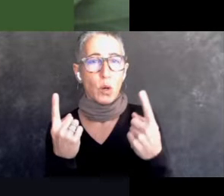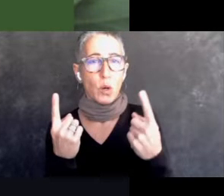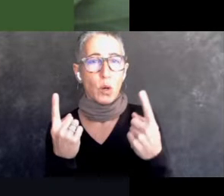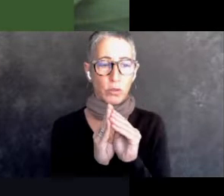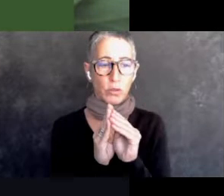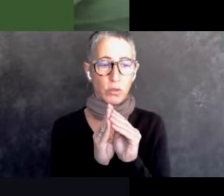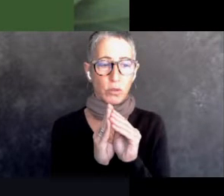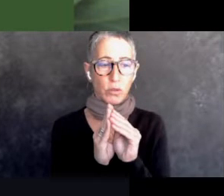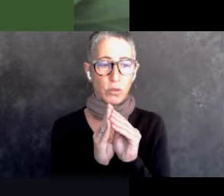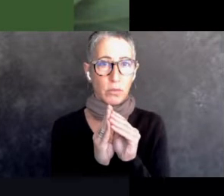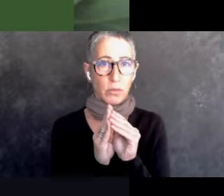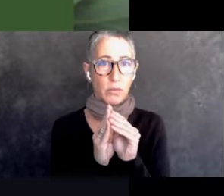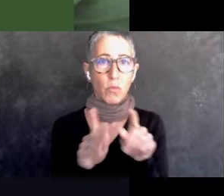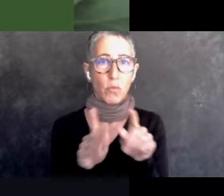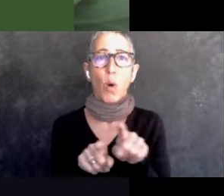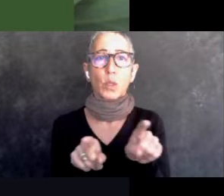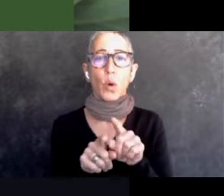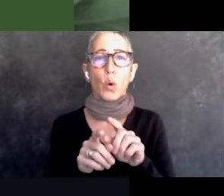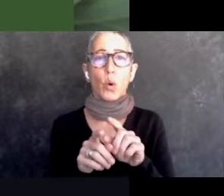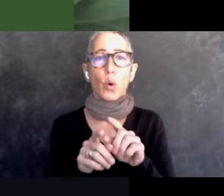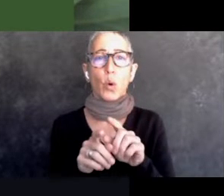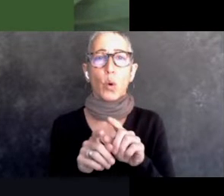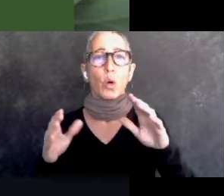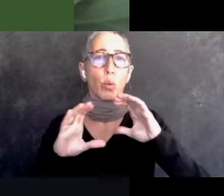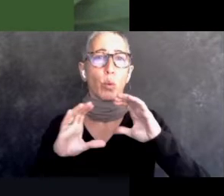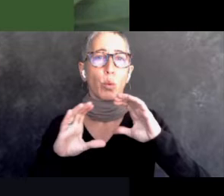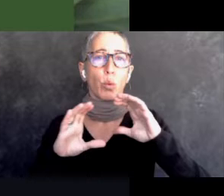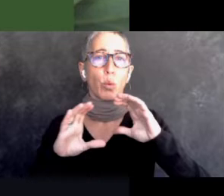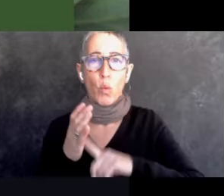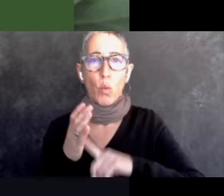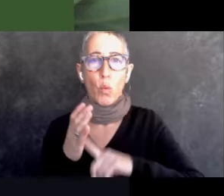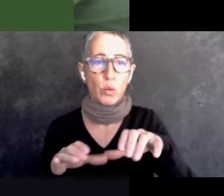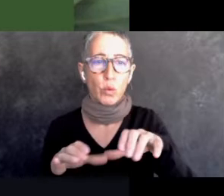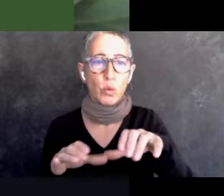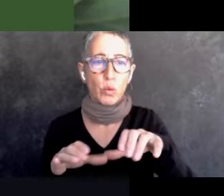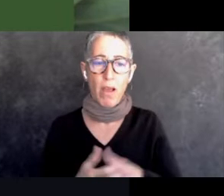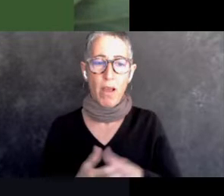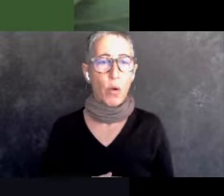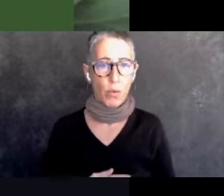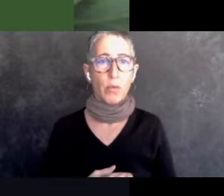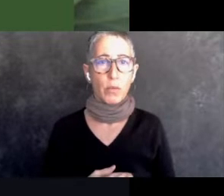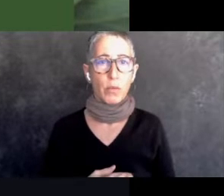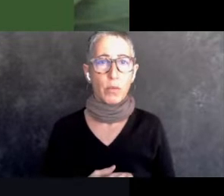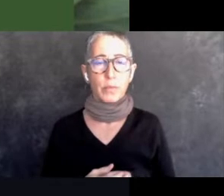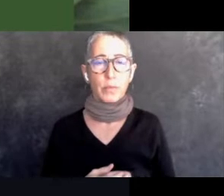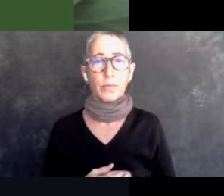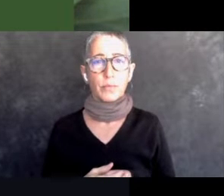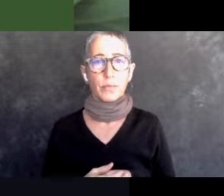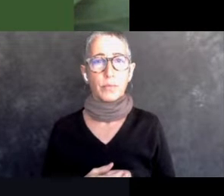communicating kind of like what we're doing right now. Um, it's amazing. And, you know, um,